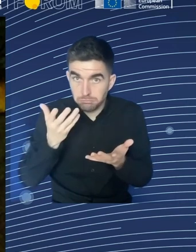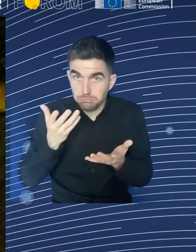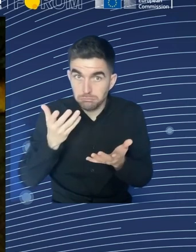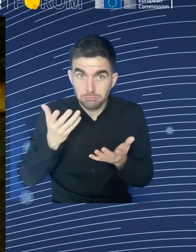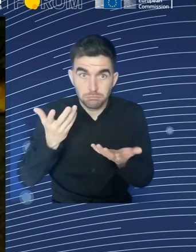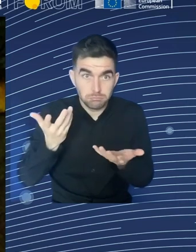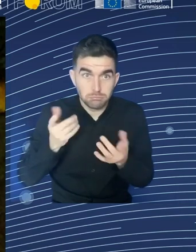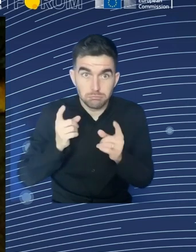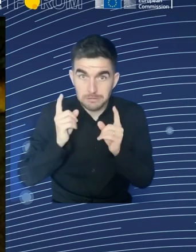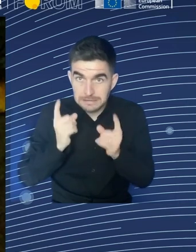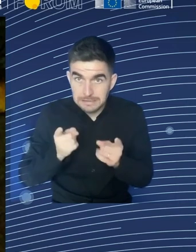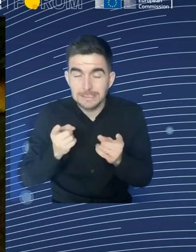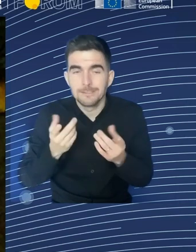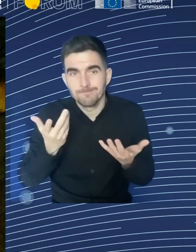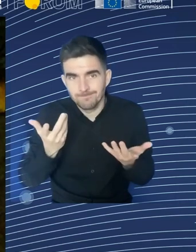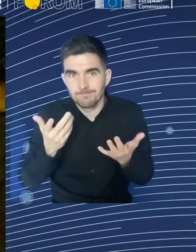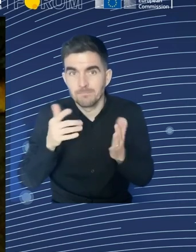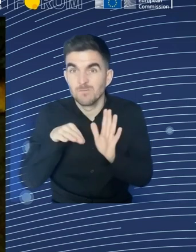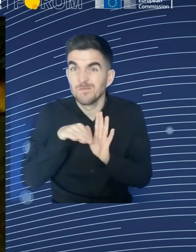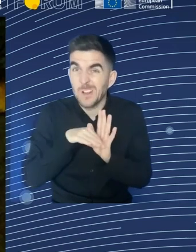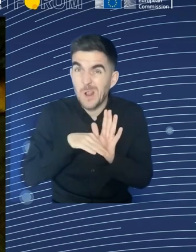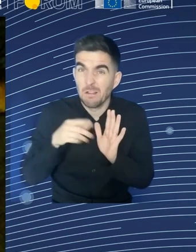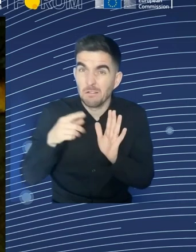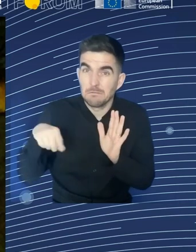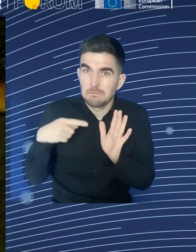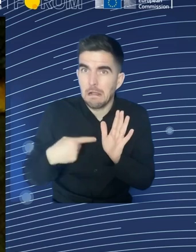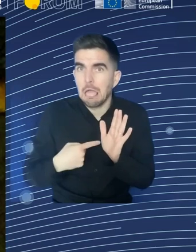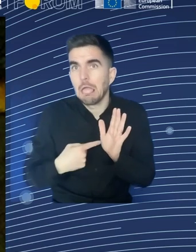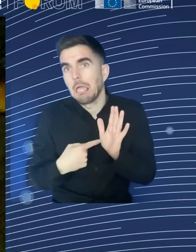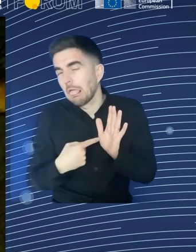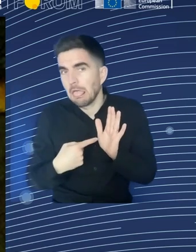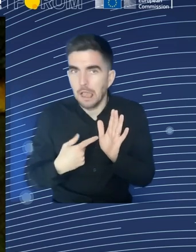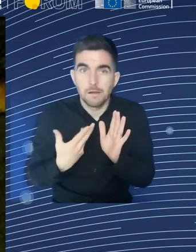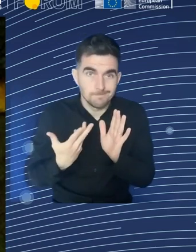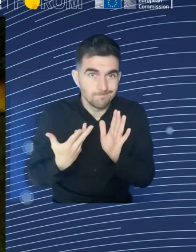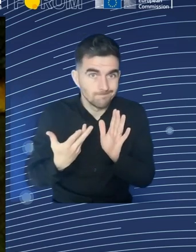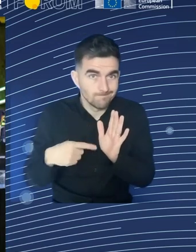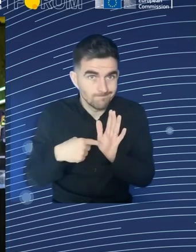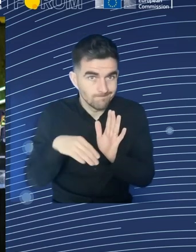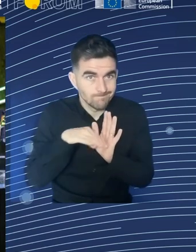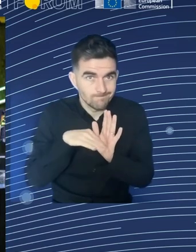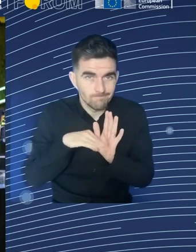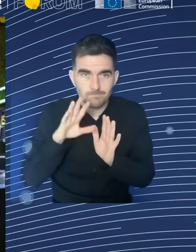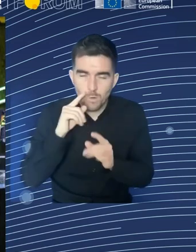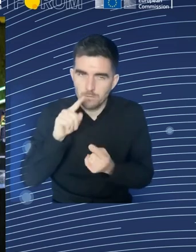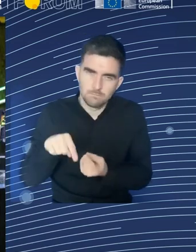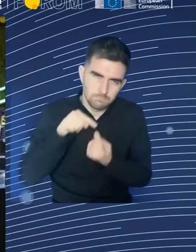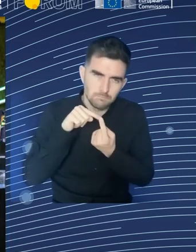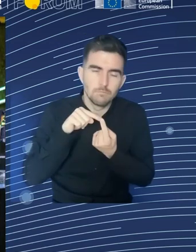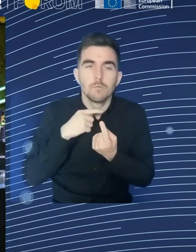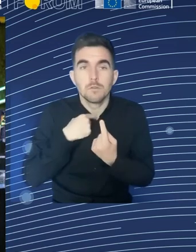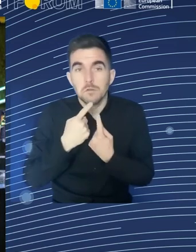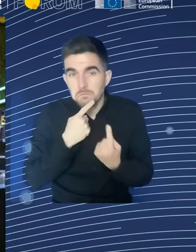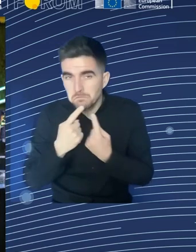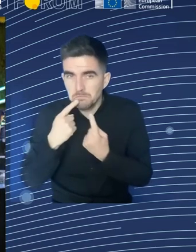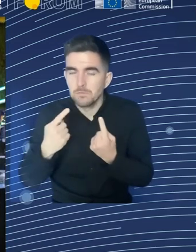my hunch, is that we may not necessarily need to reinvent the wheel with various types of targeted